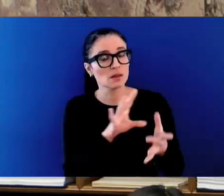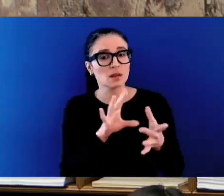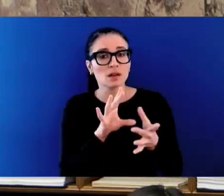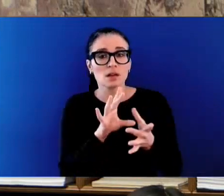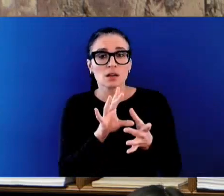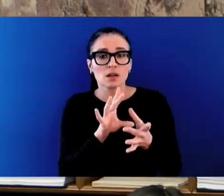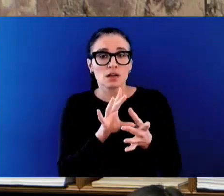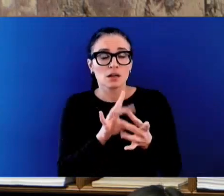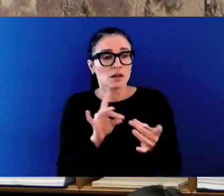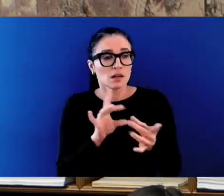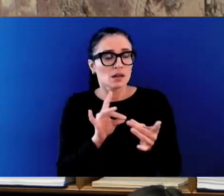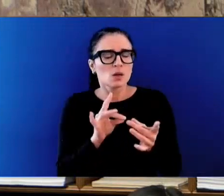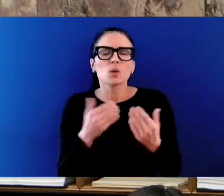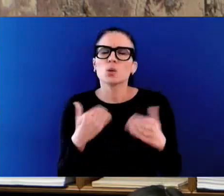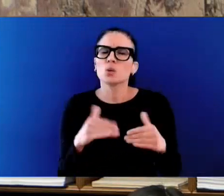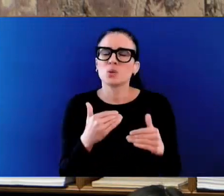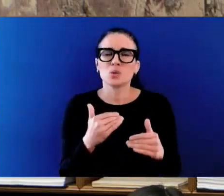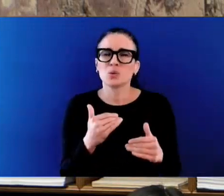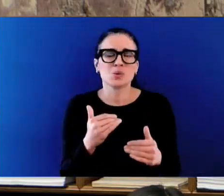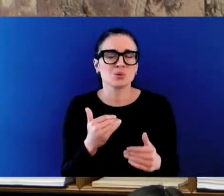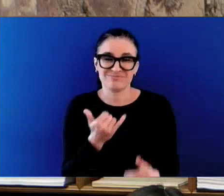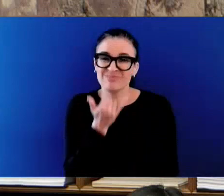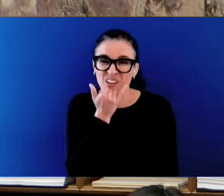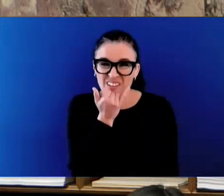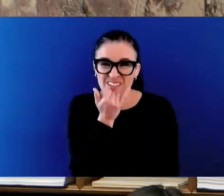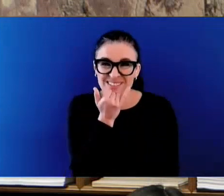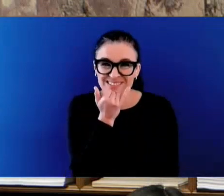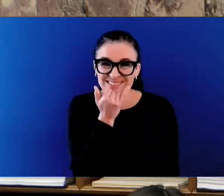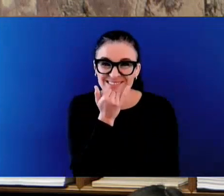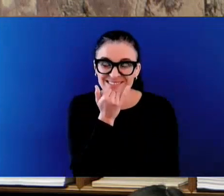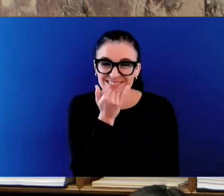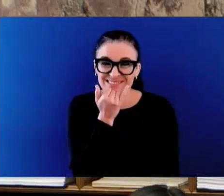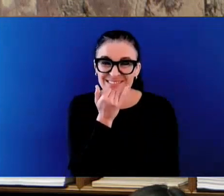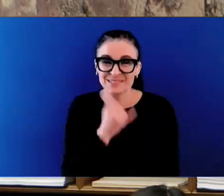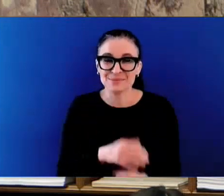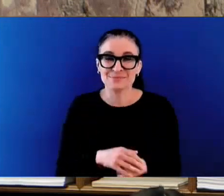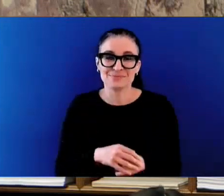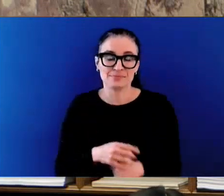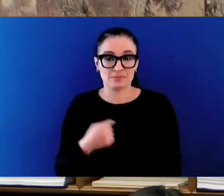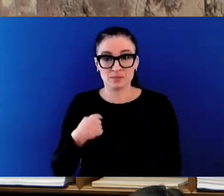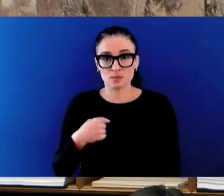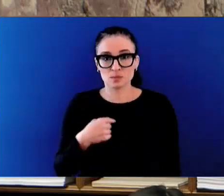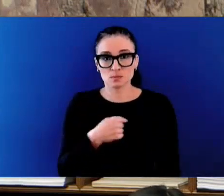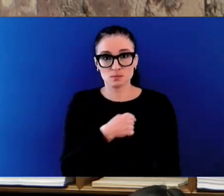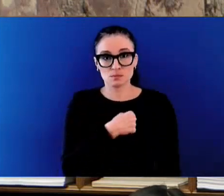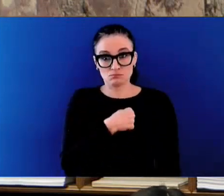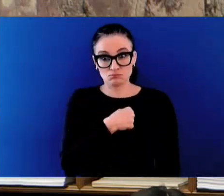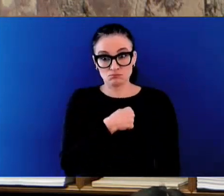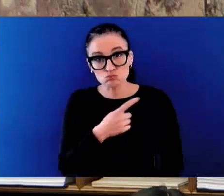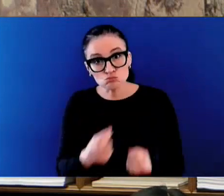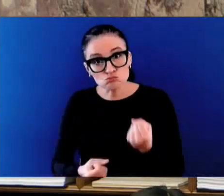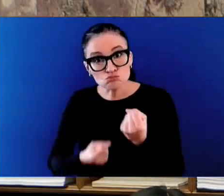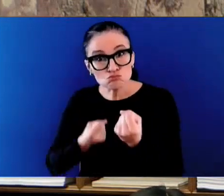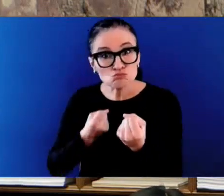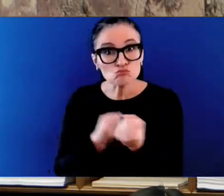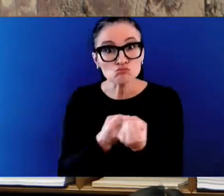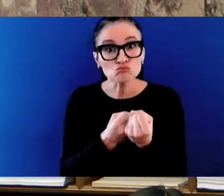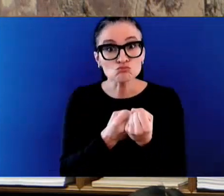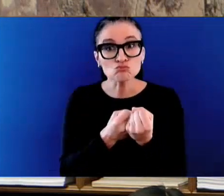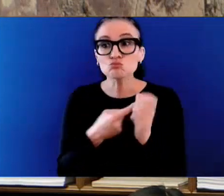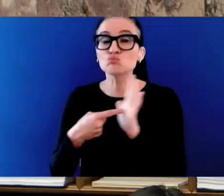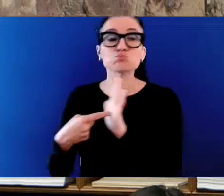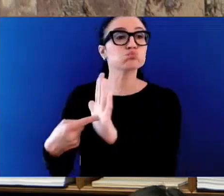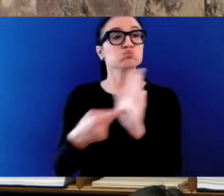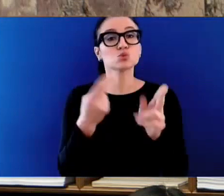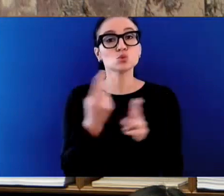supported open drug use, Honourable Speaker. We have never, ever, or ever would, as any other member of